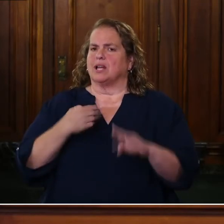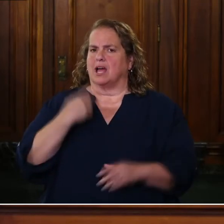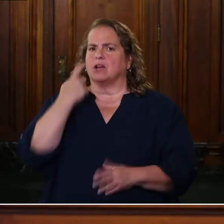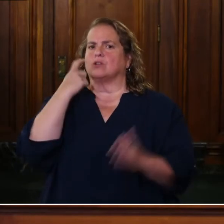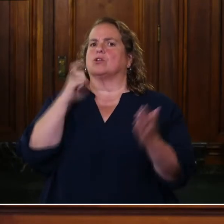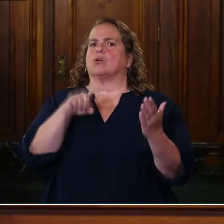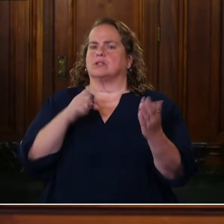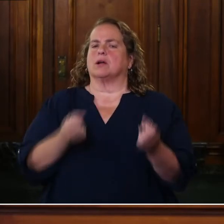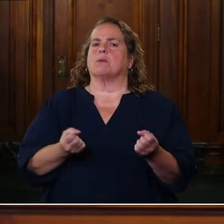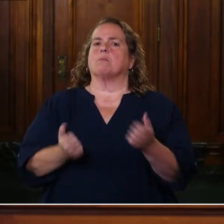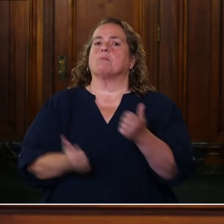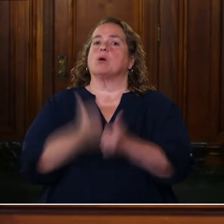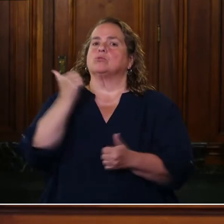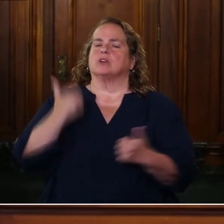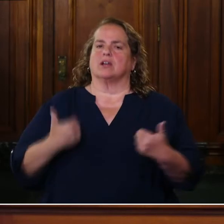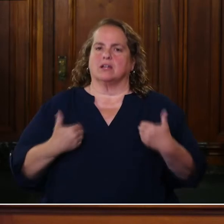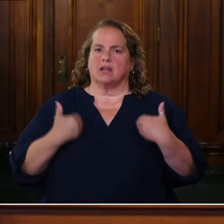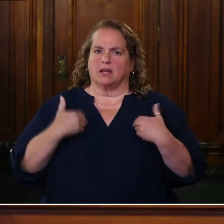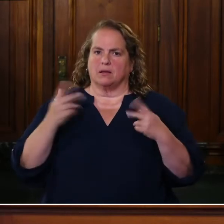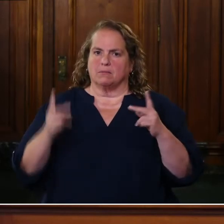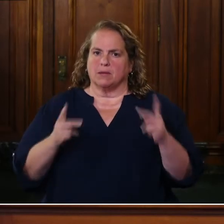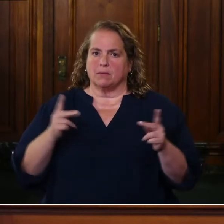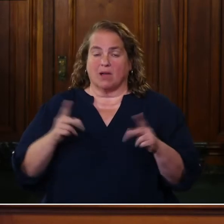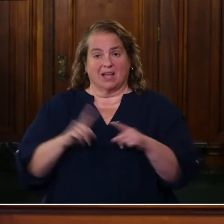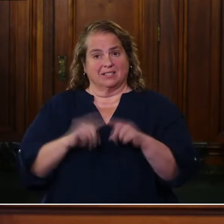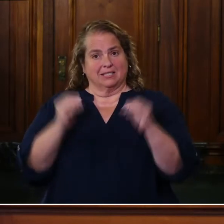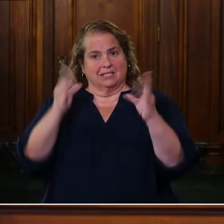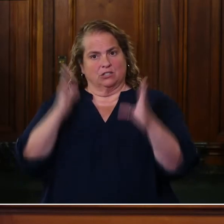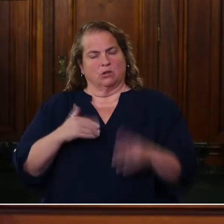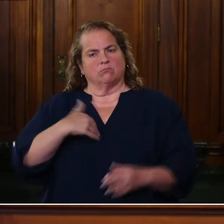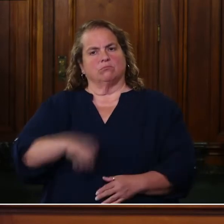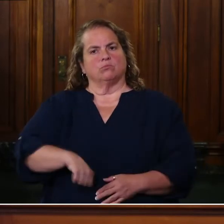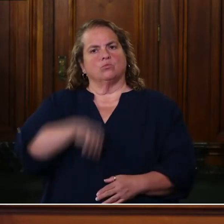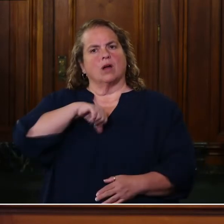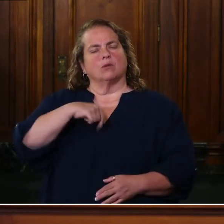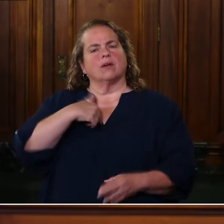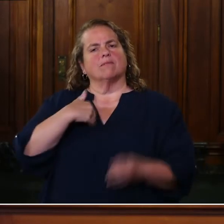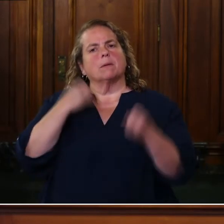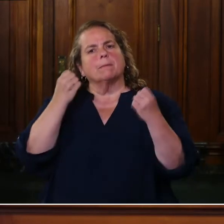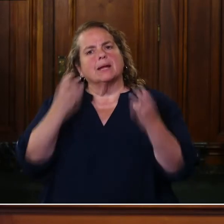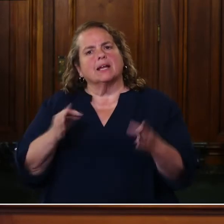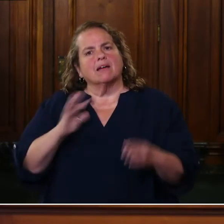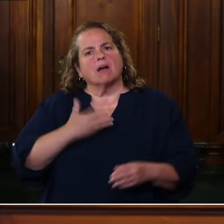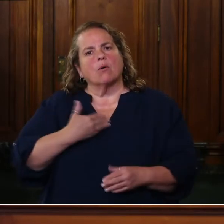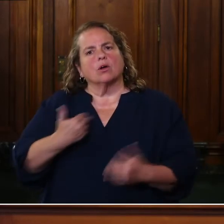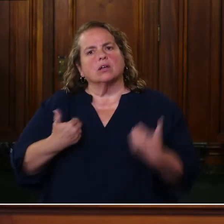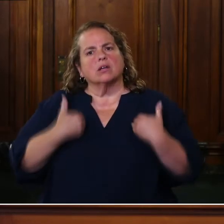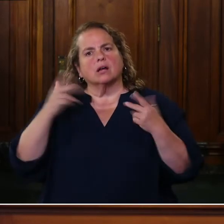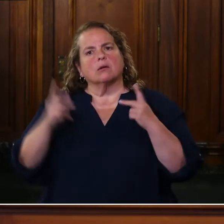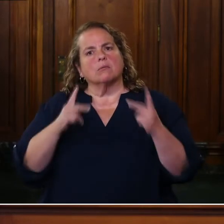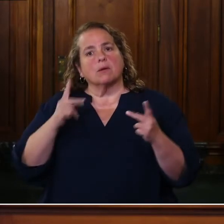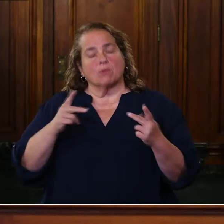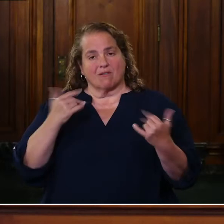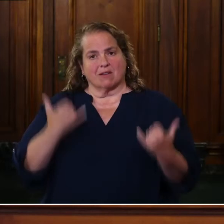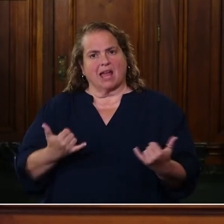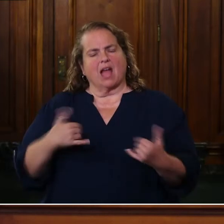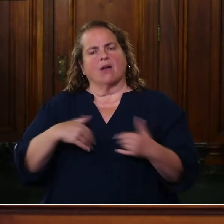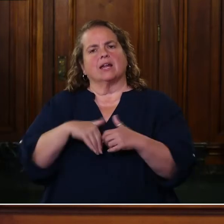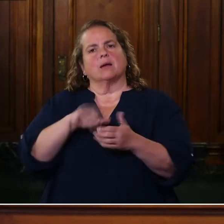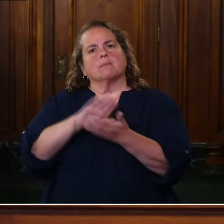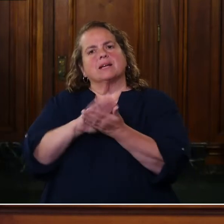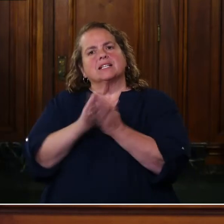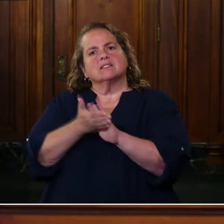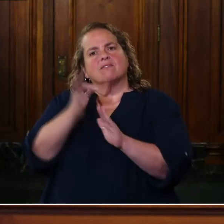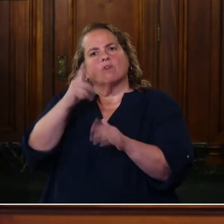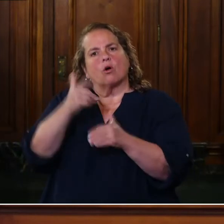most of them are young people. And as a teacher, I'm proud that we have so many of our young people engaged in the peaceful process